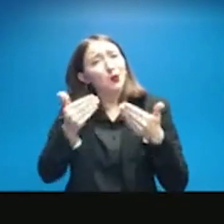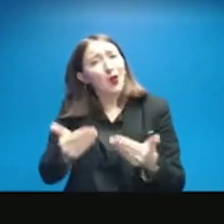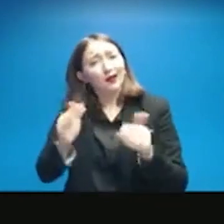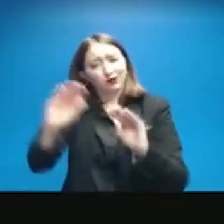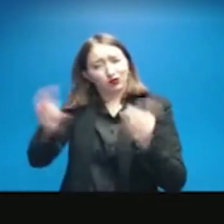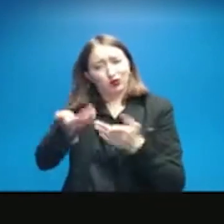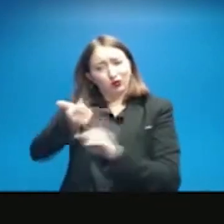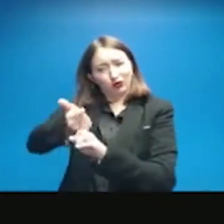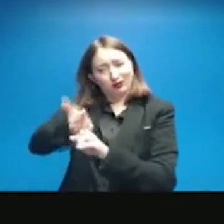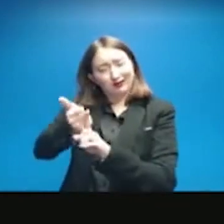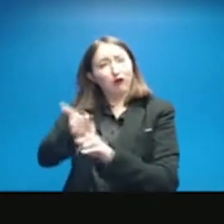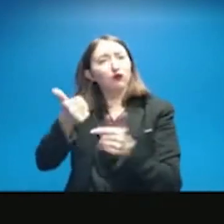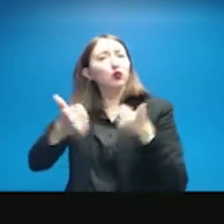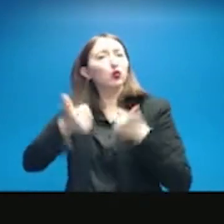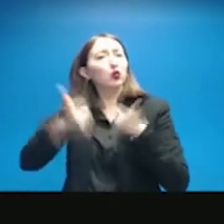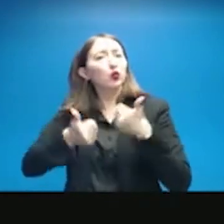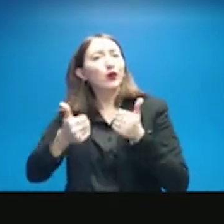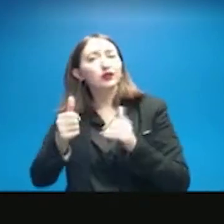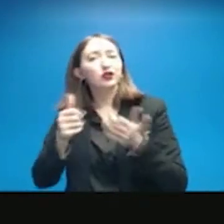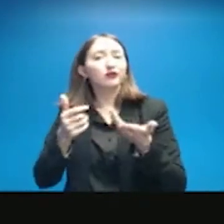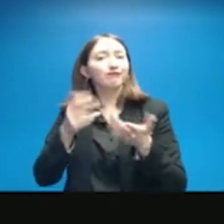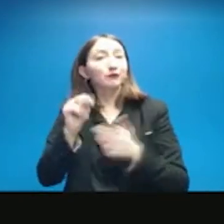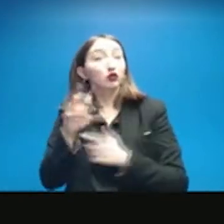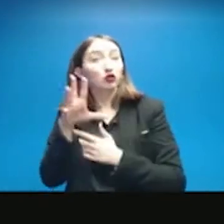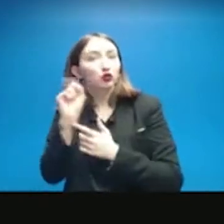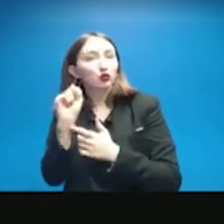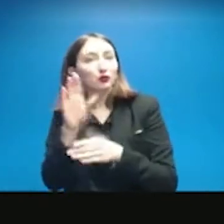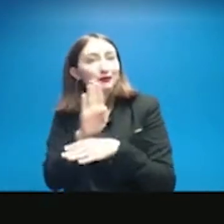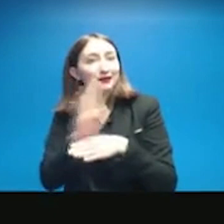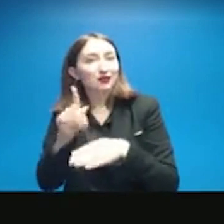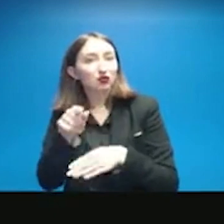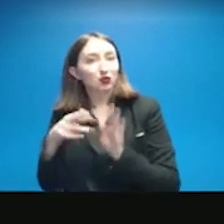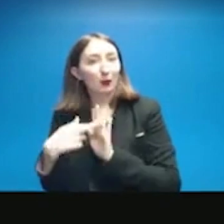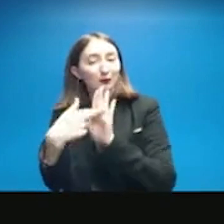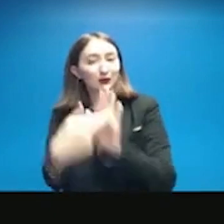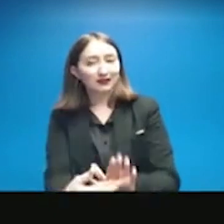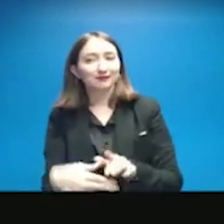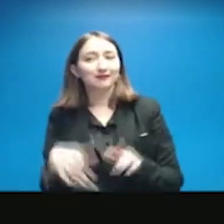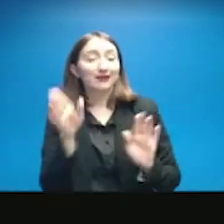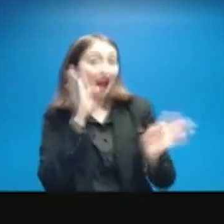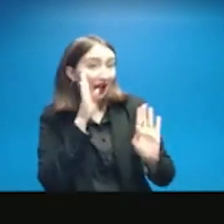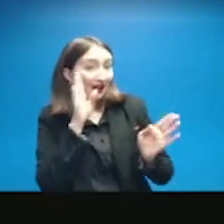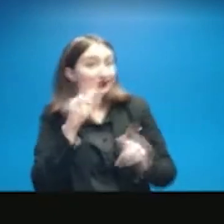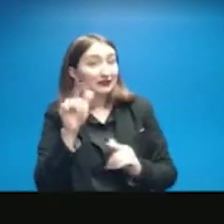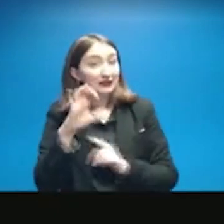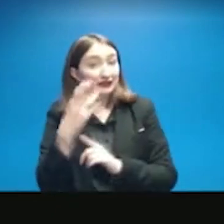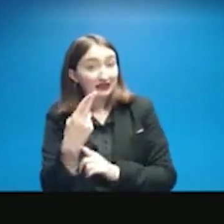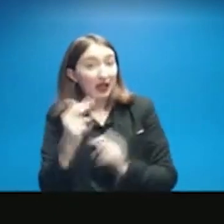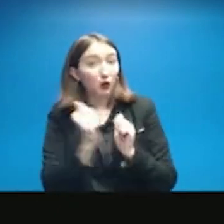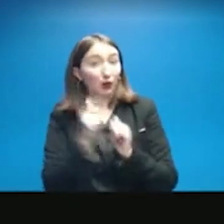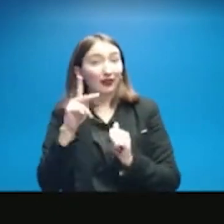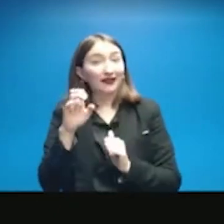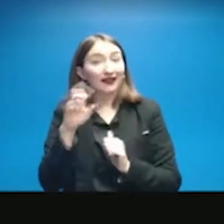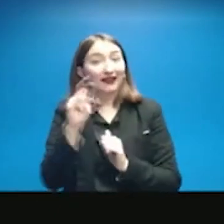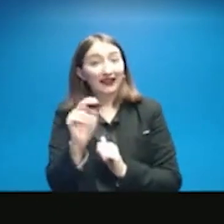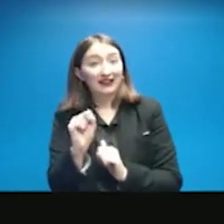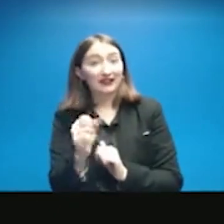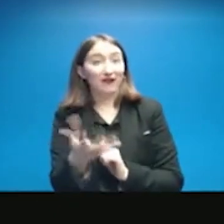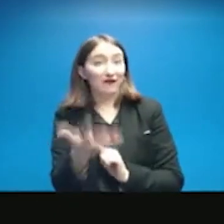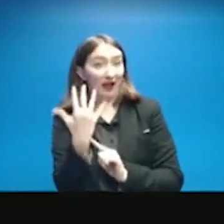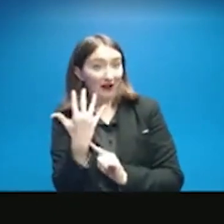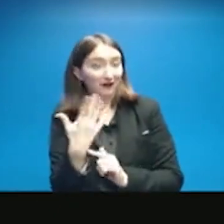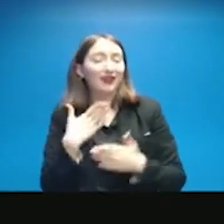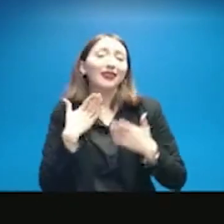when you ask your question. Hey, it's Zach Briggs with KENS 5 News. Thank you for holding this presser,